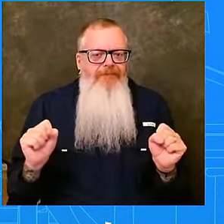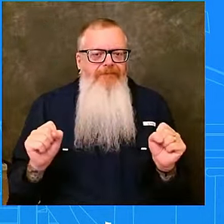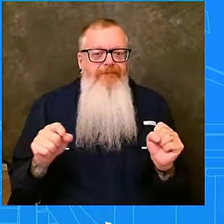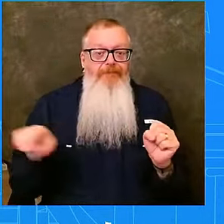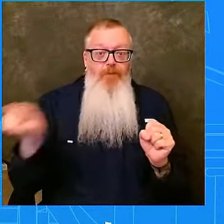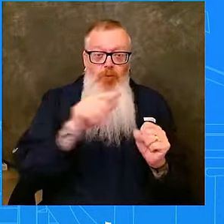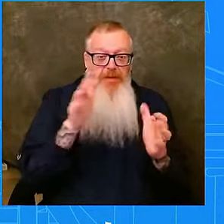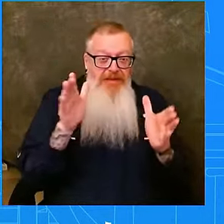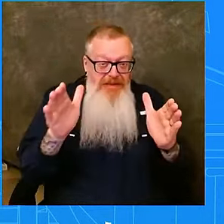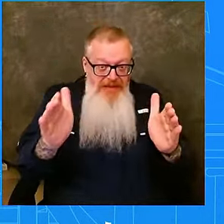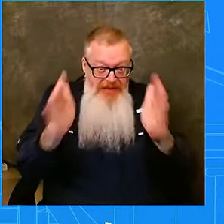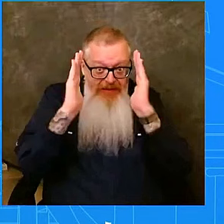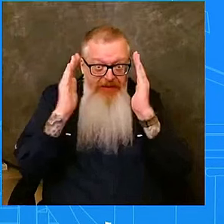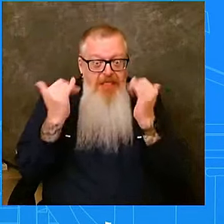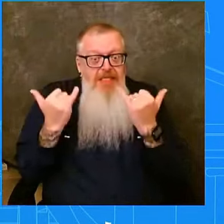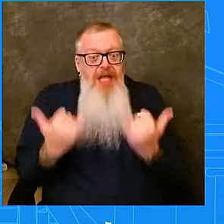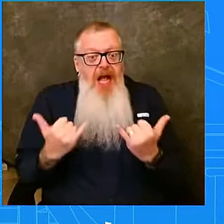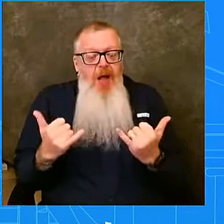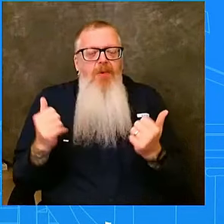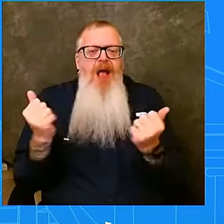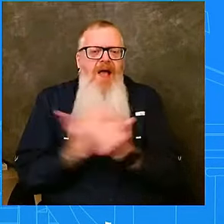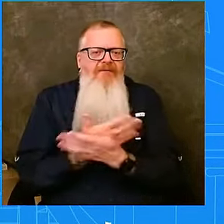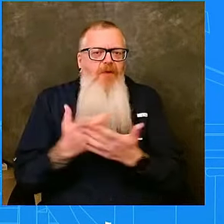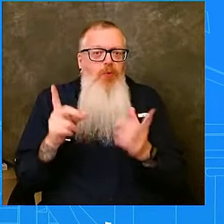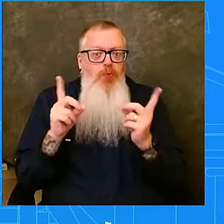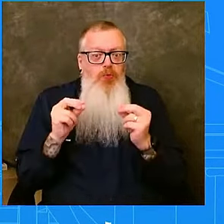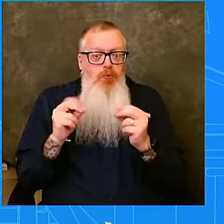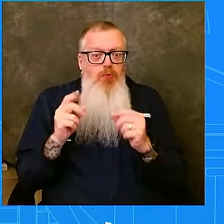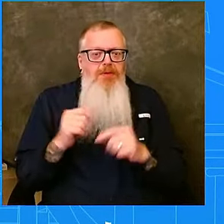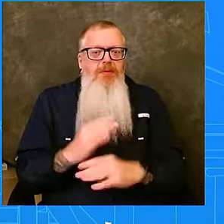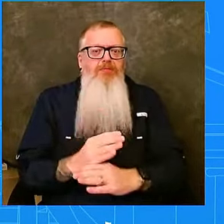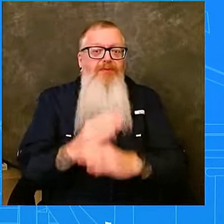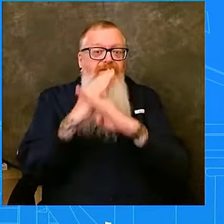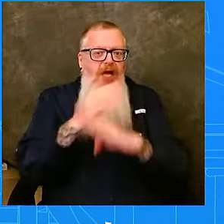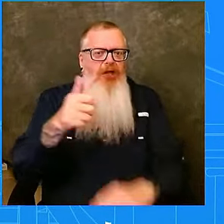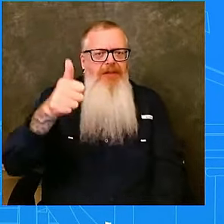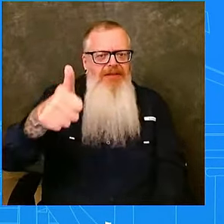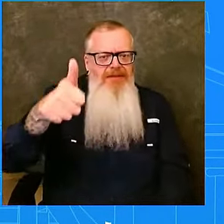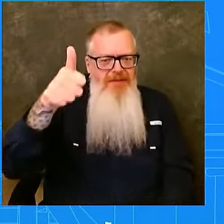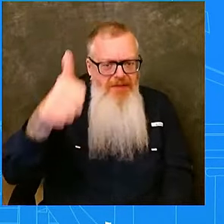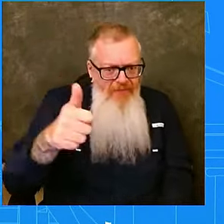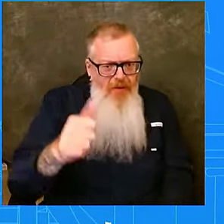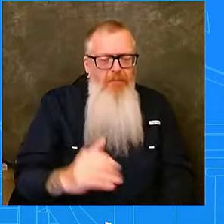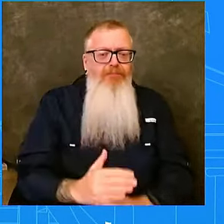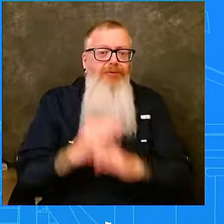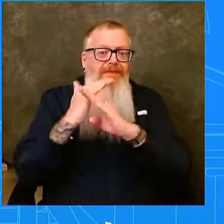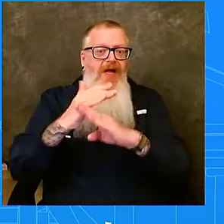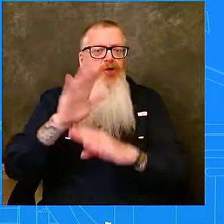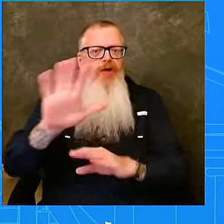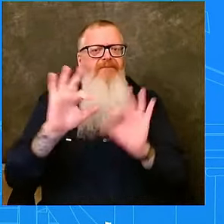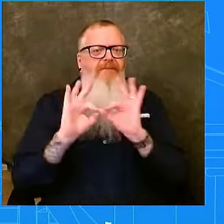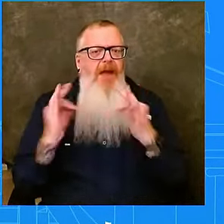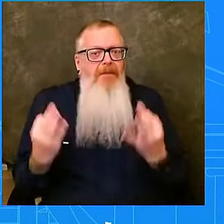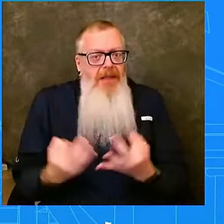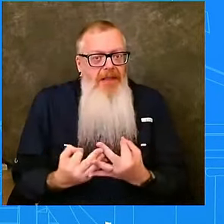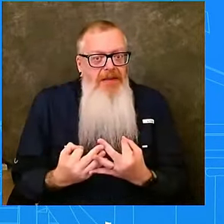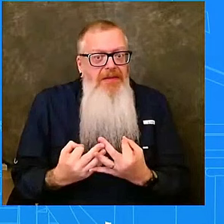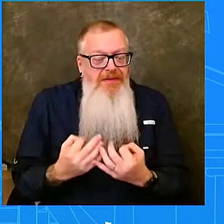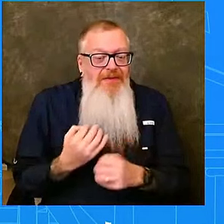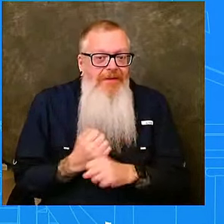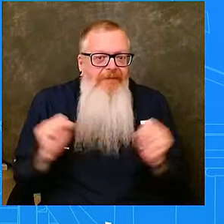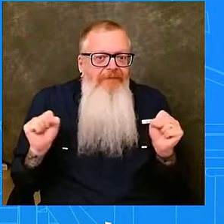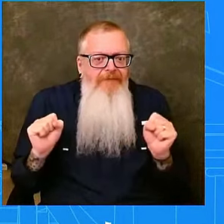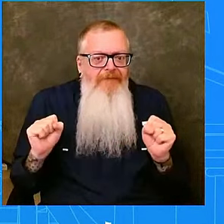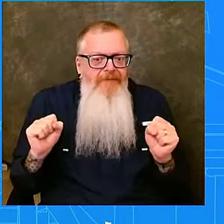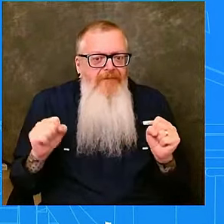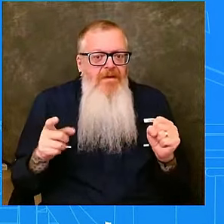yourself and your family as Milton passes. Some of you may still be able to safely evacuate. Others, it